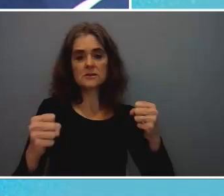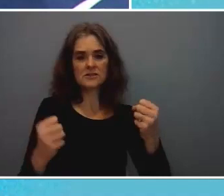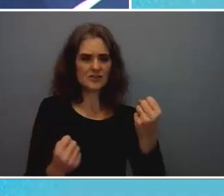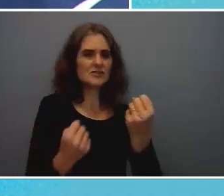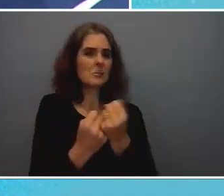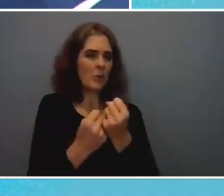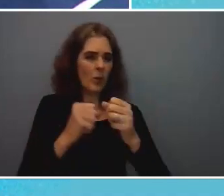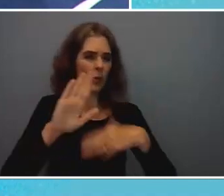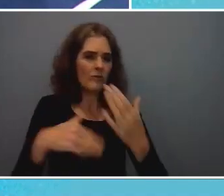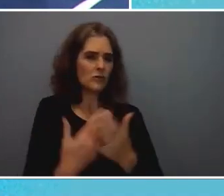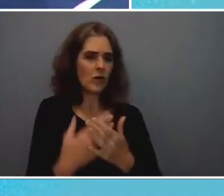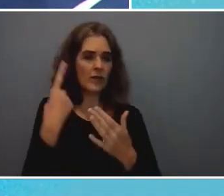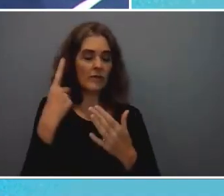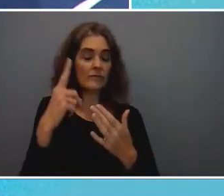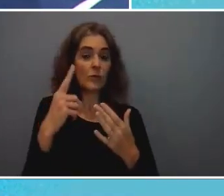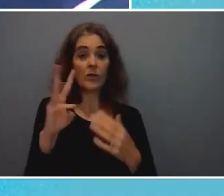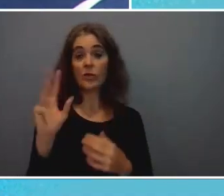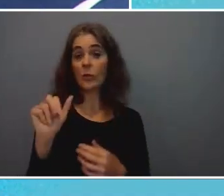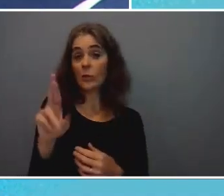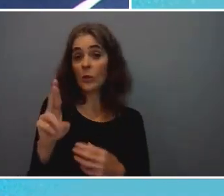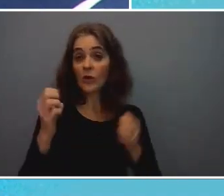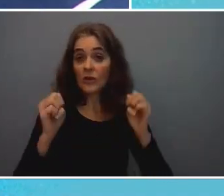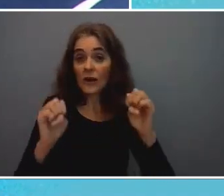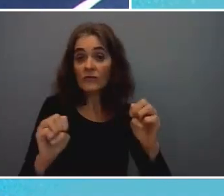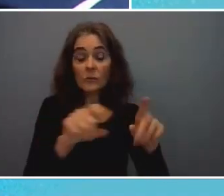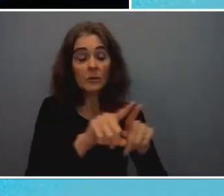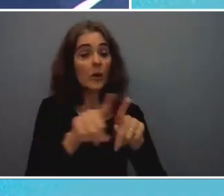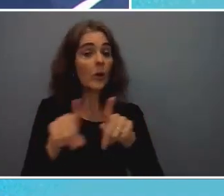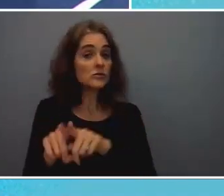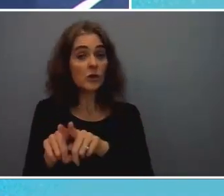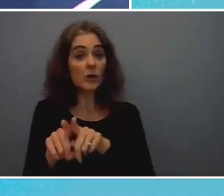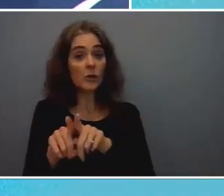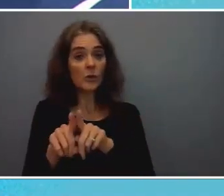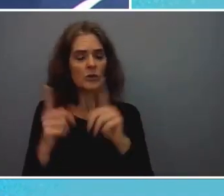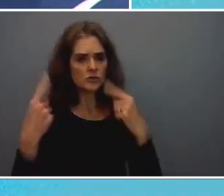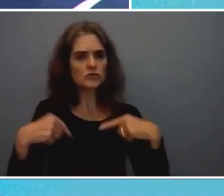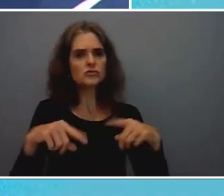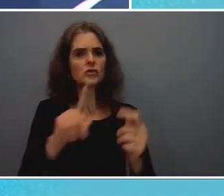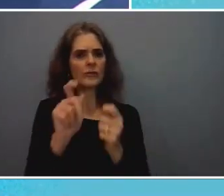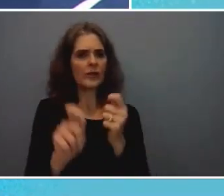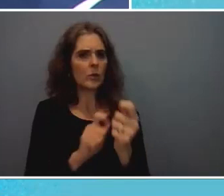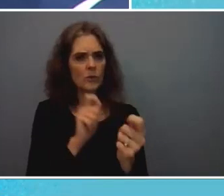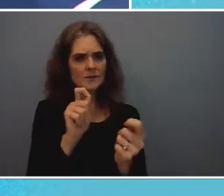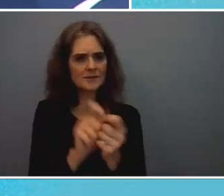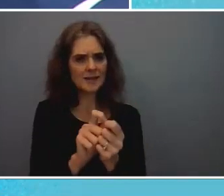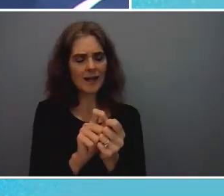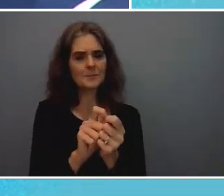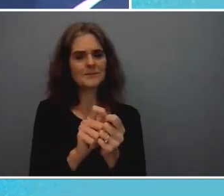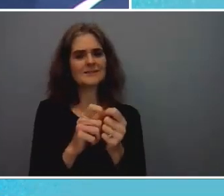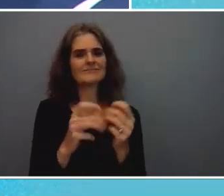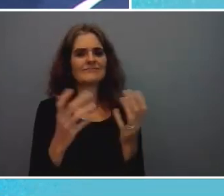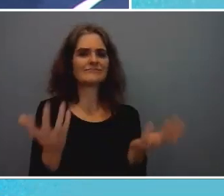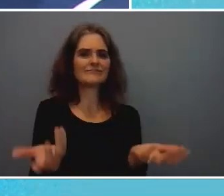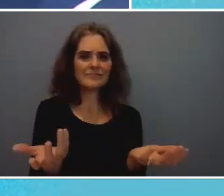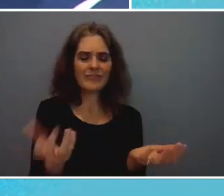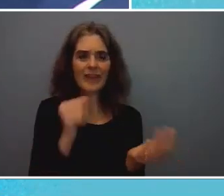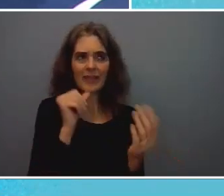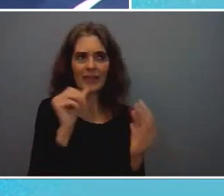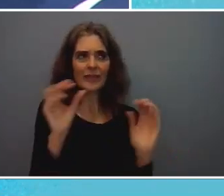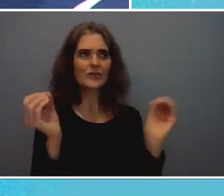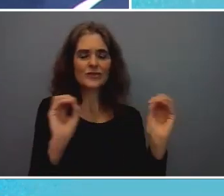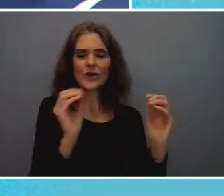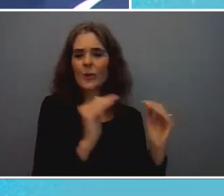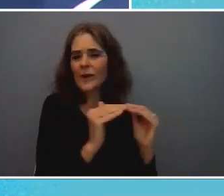the war efforts um but then in in times of peace there isn't there isn't an equivalent um